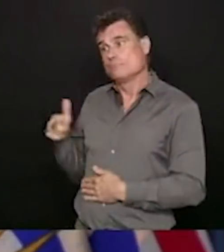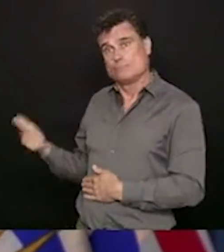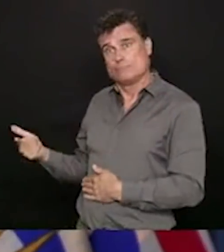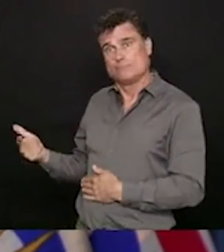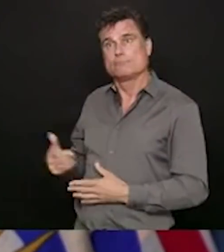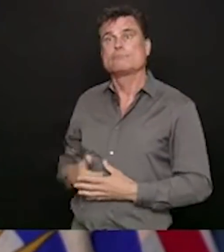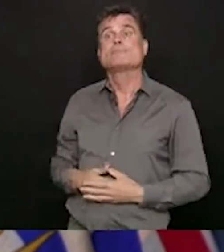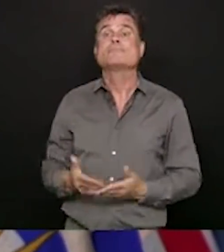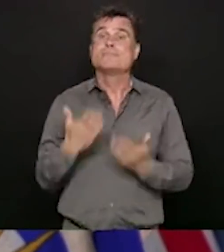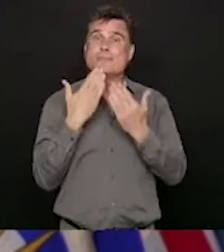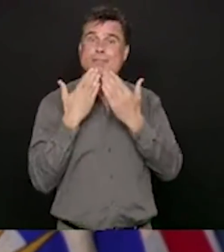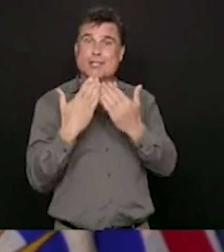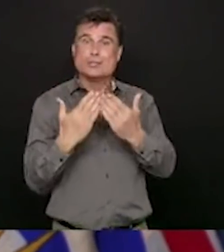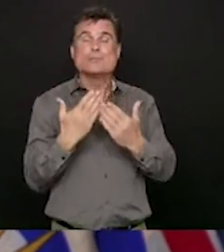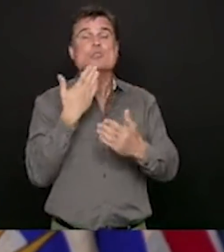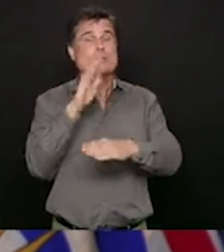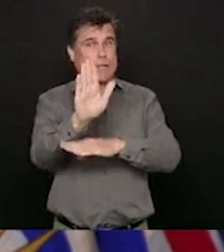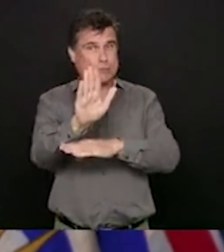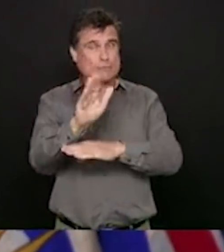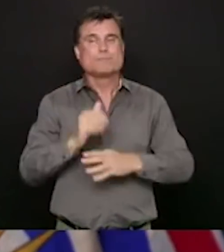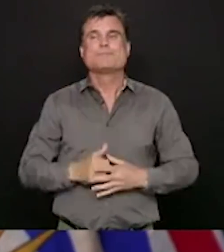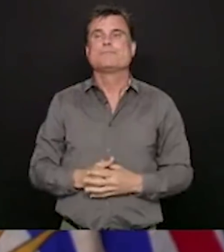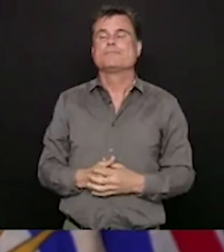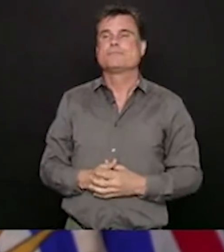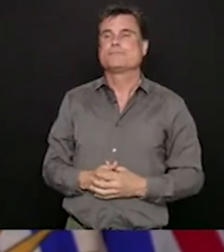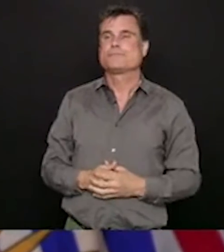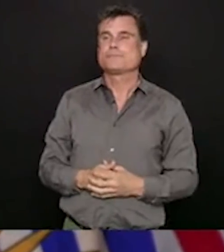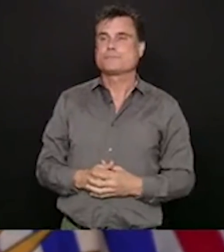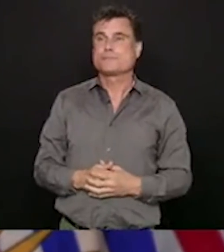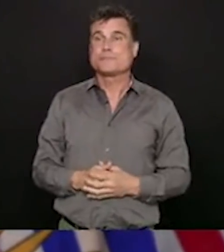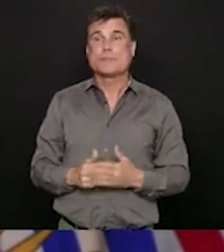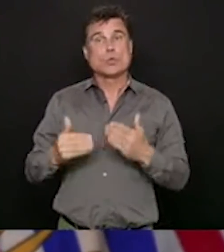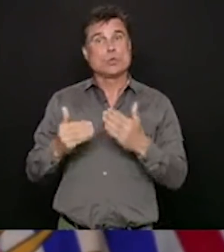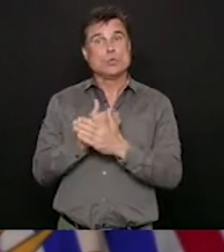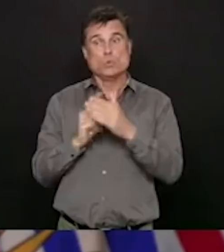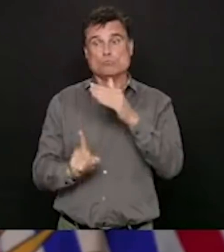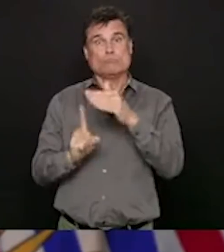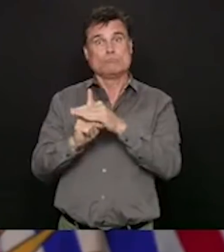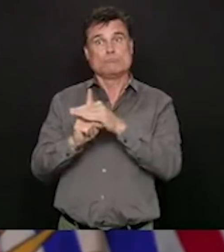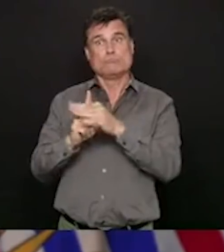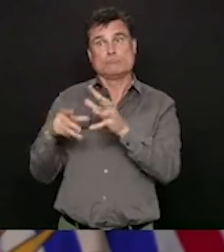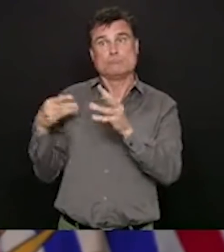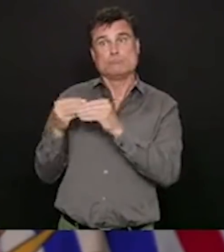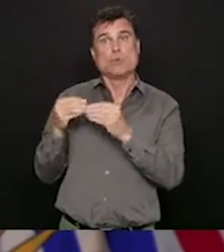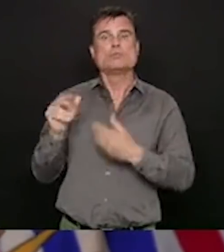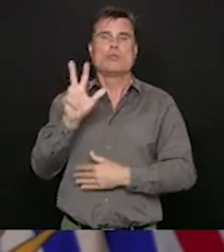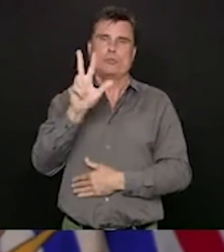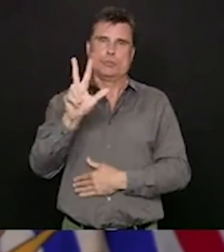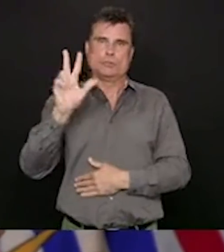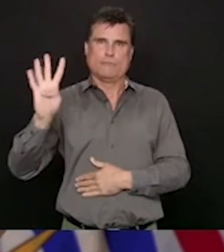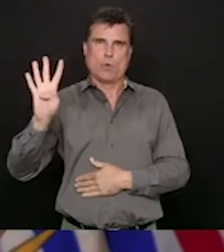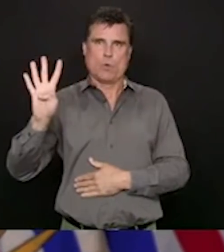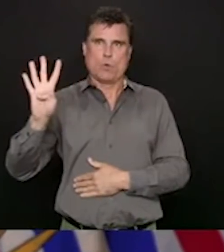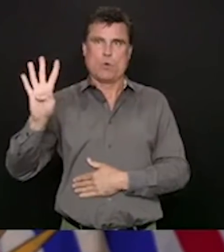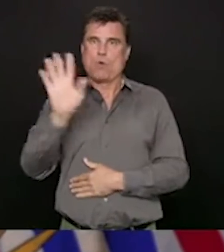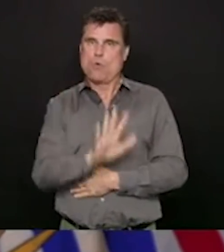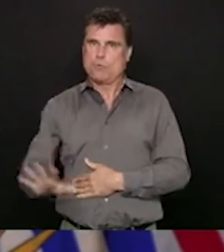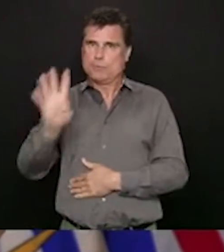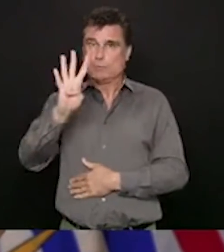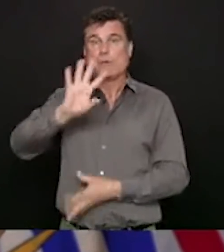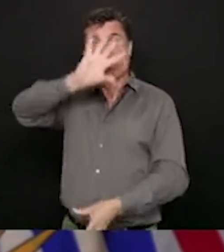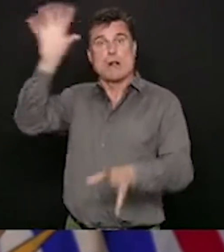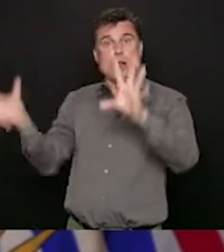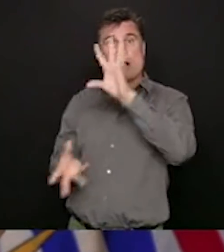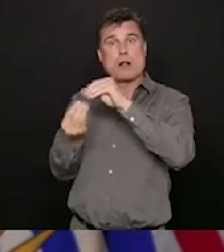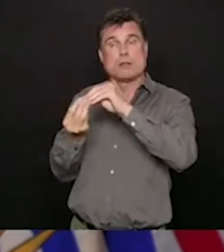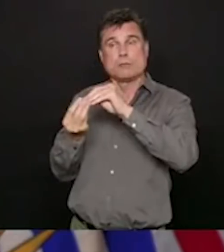Today, we have 34 new test positive cases here in British Columbia, bringing our total number of people who